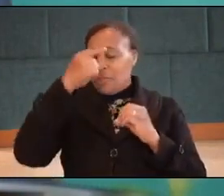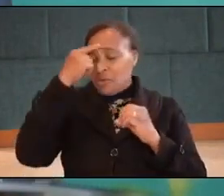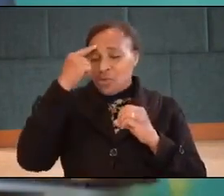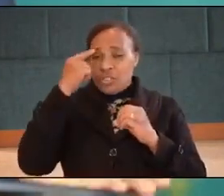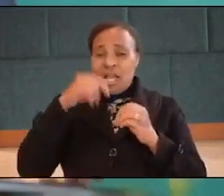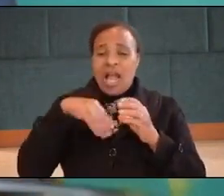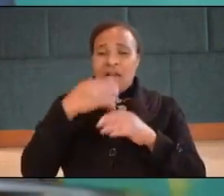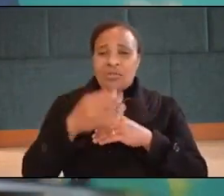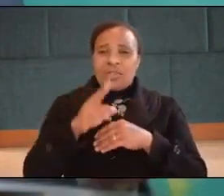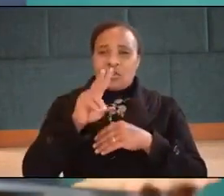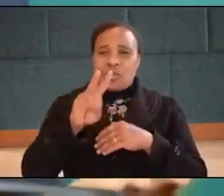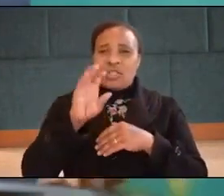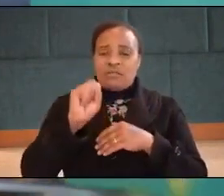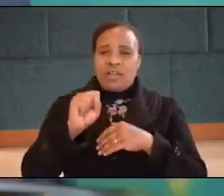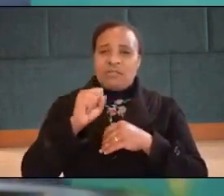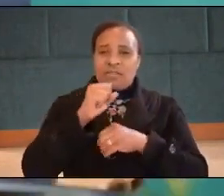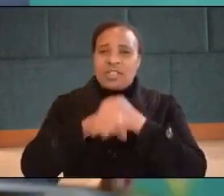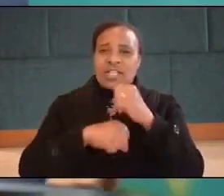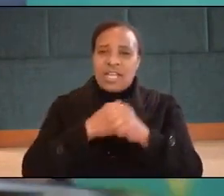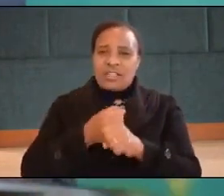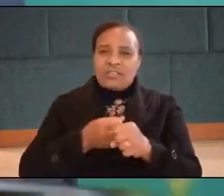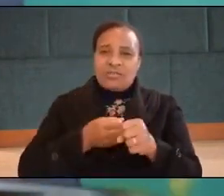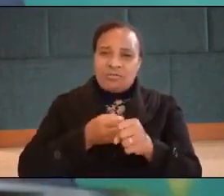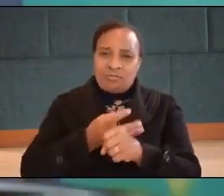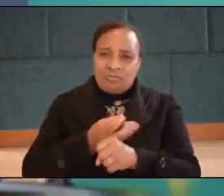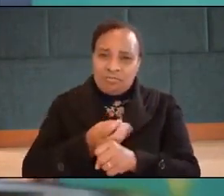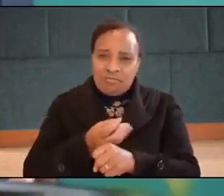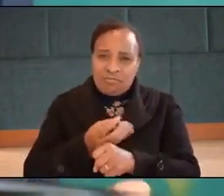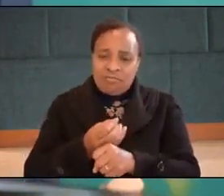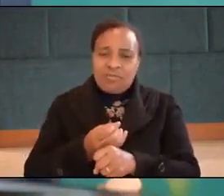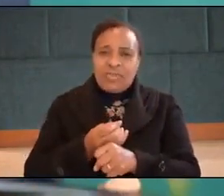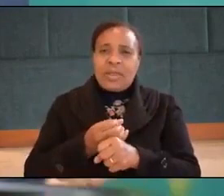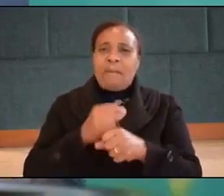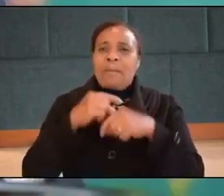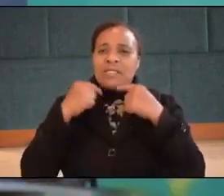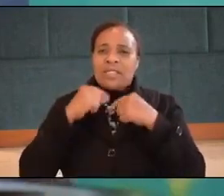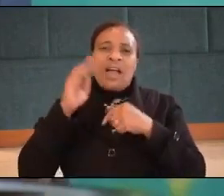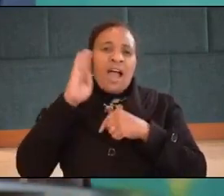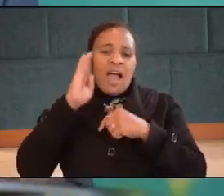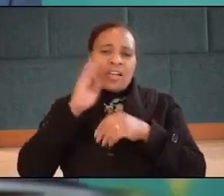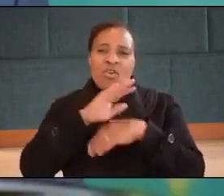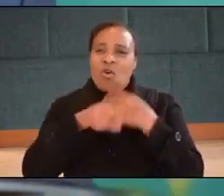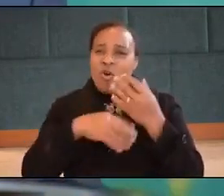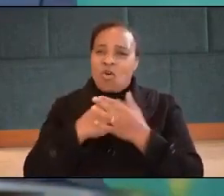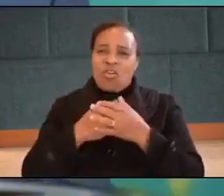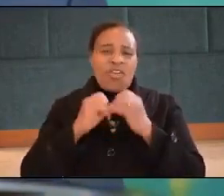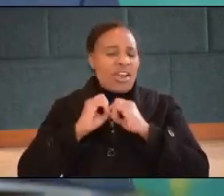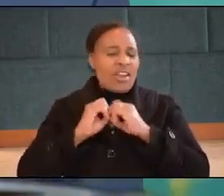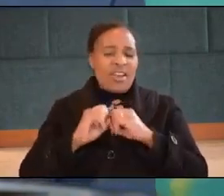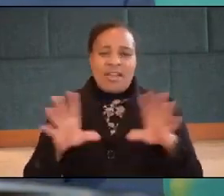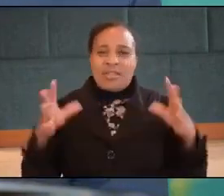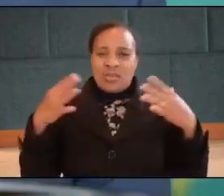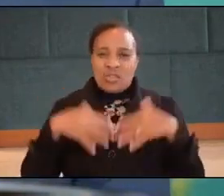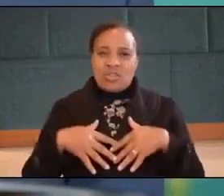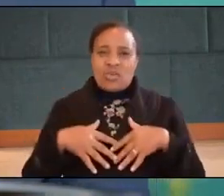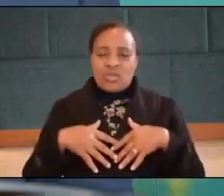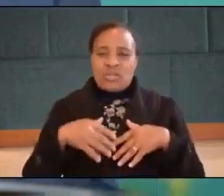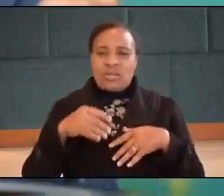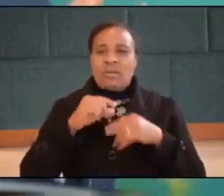25 years of counseling the pastor had heard it all so nothing really would shock the pastor